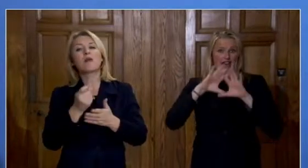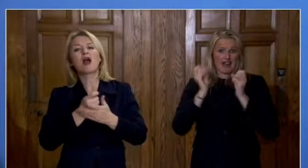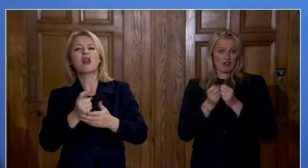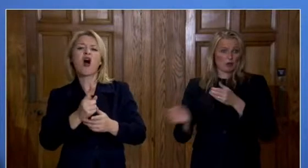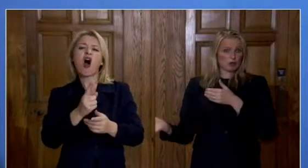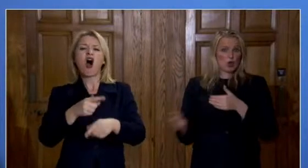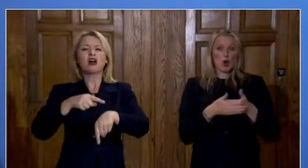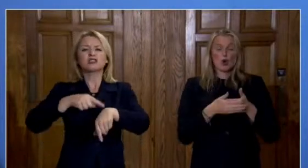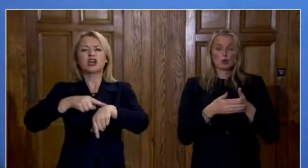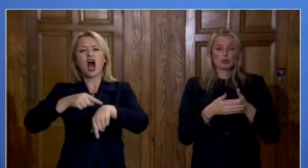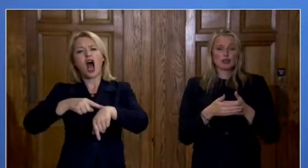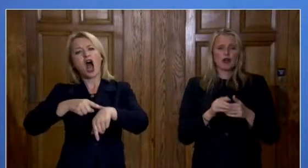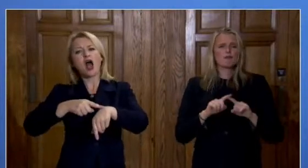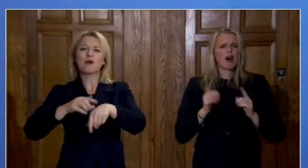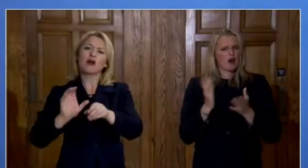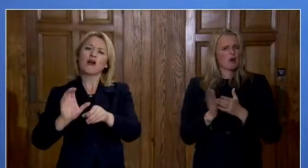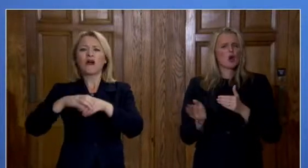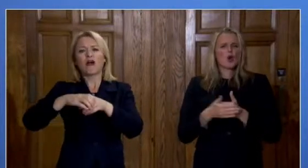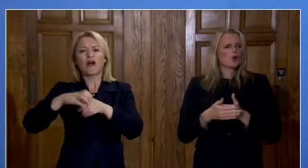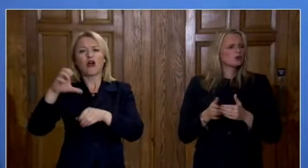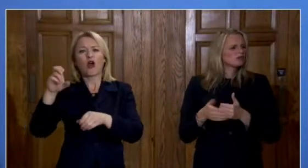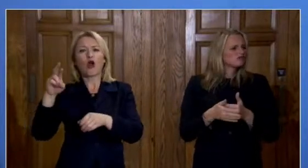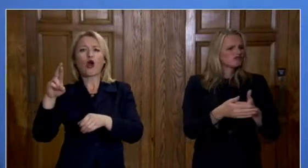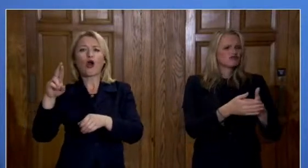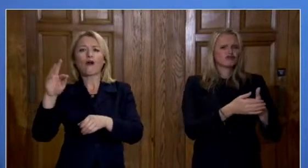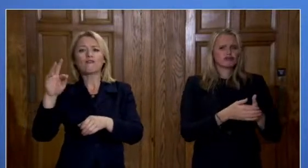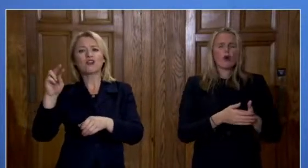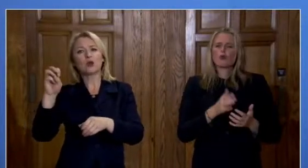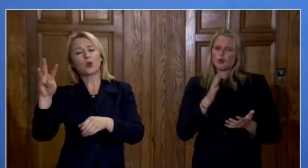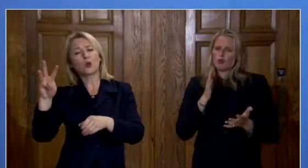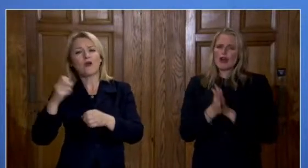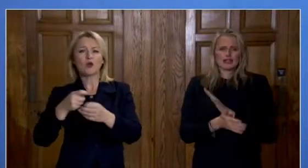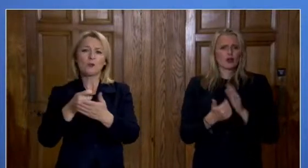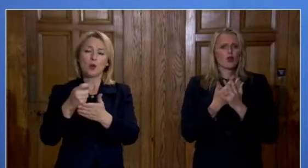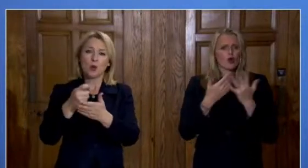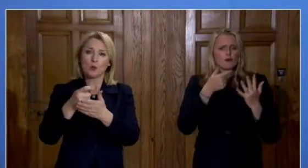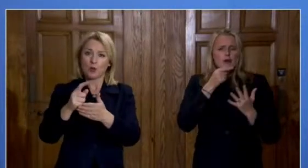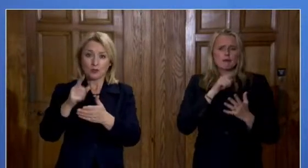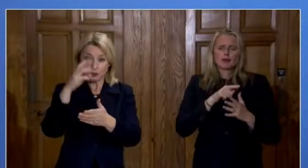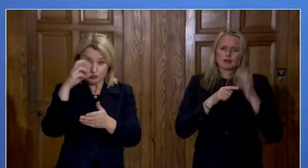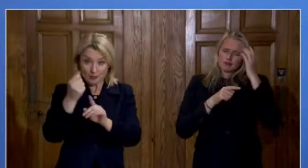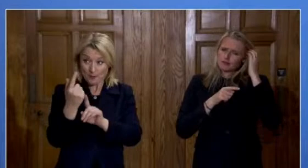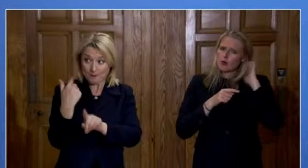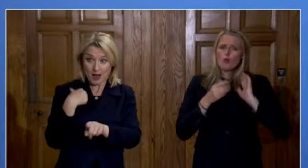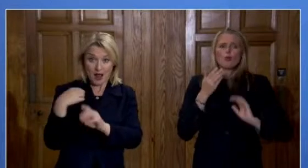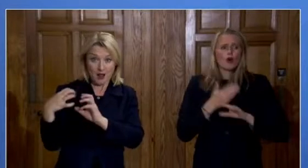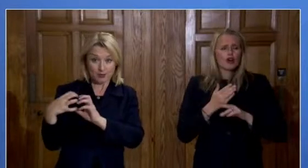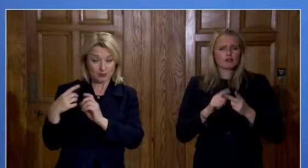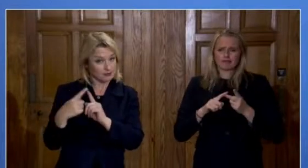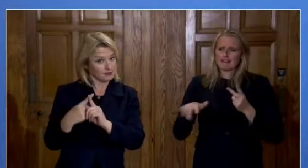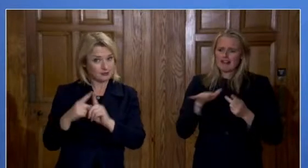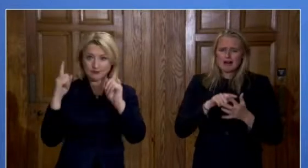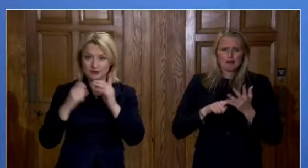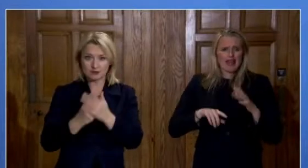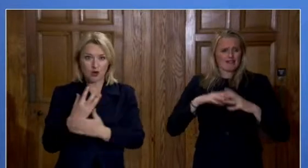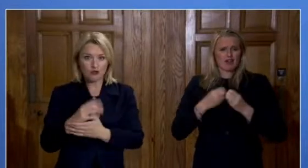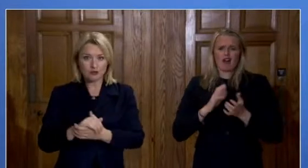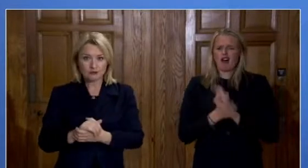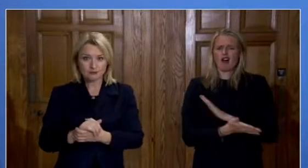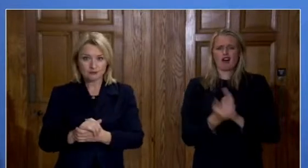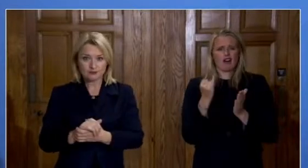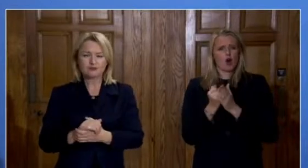But it was devastating in so many different ways for so many people. Let us do everything we can to avoid that.